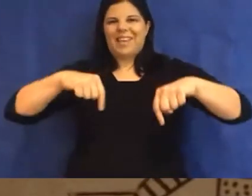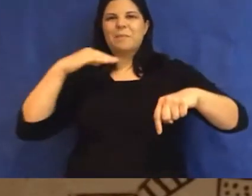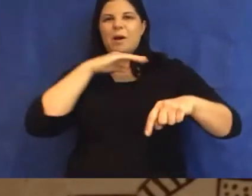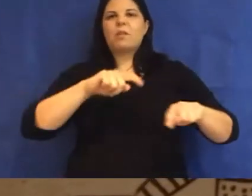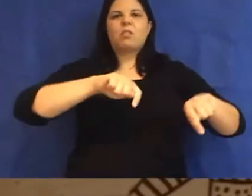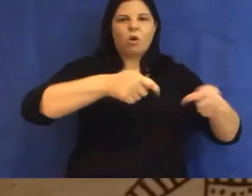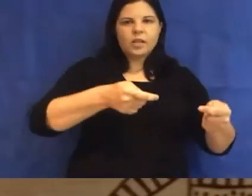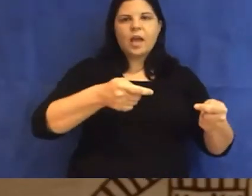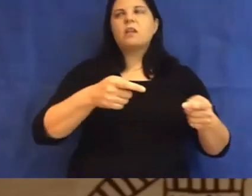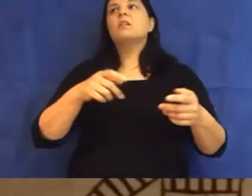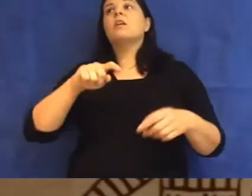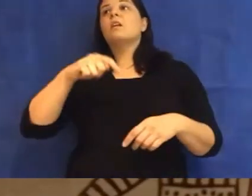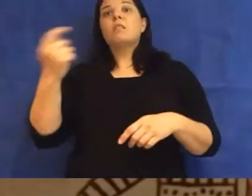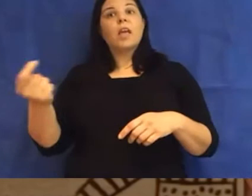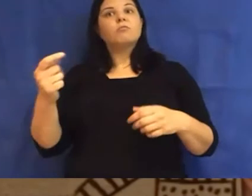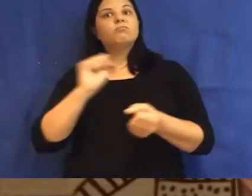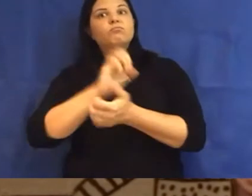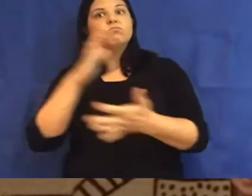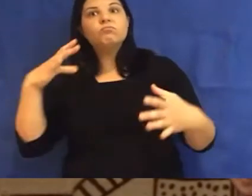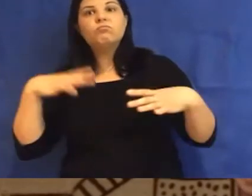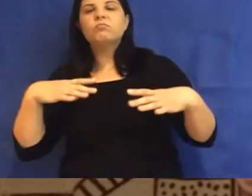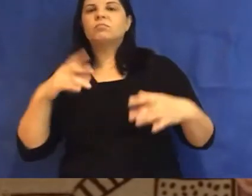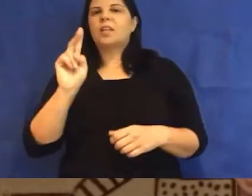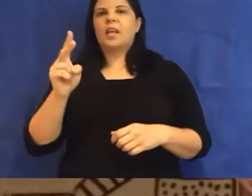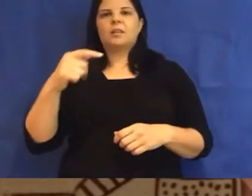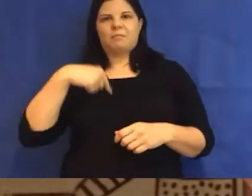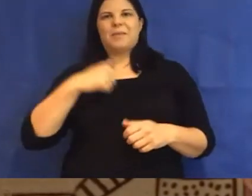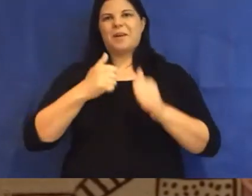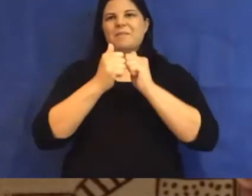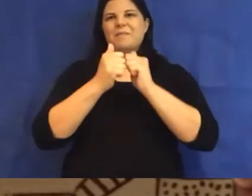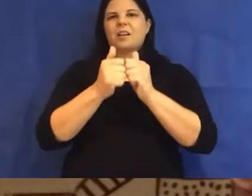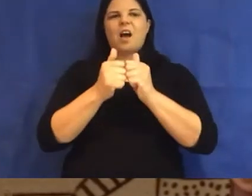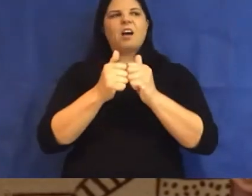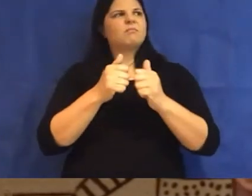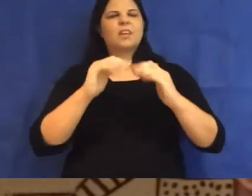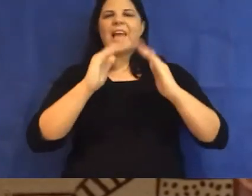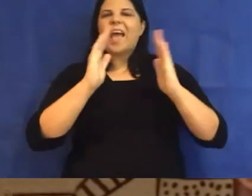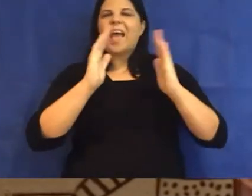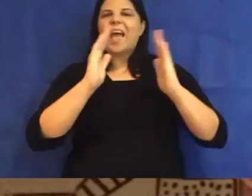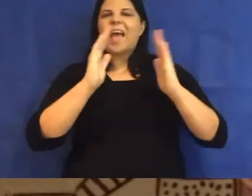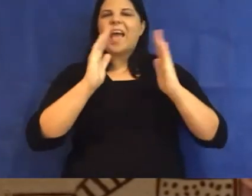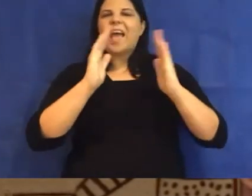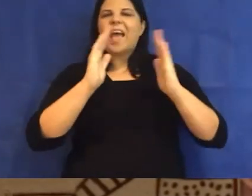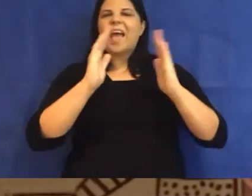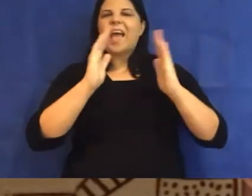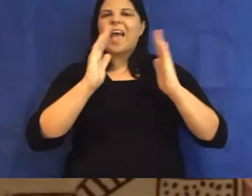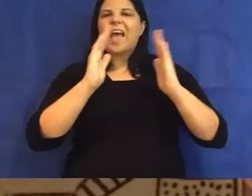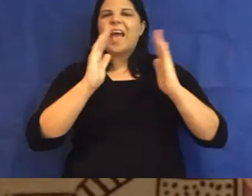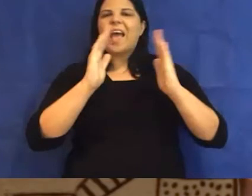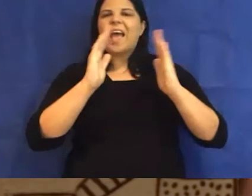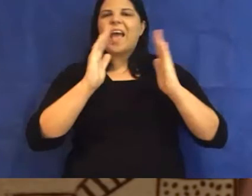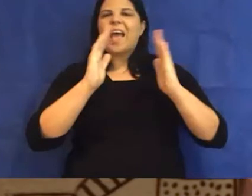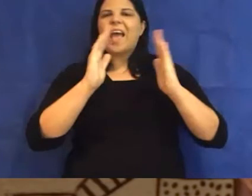of a share house, where we had been for about a year at that point, to look for